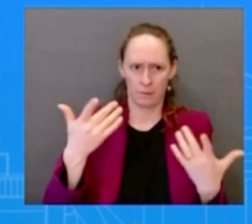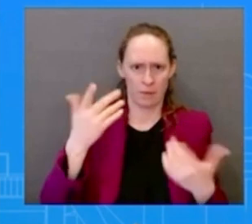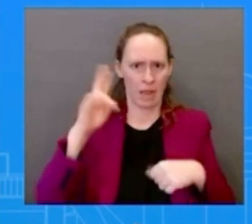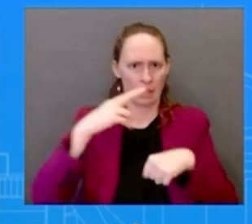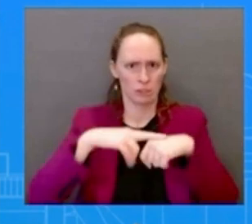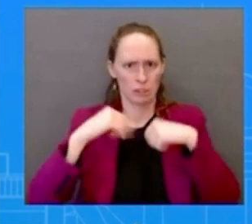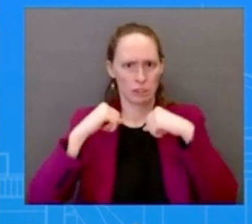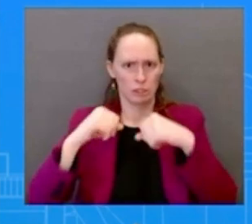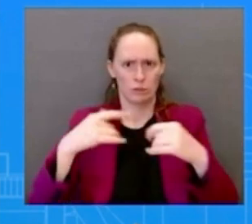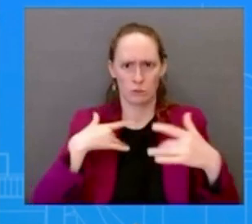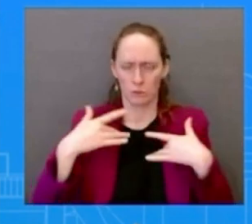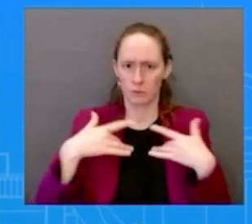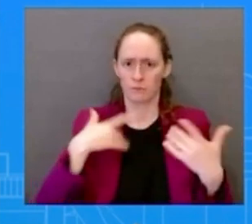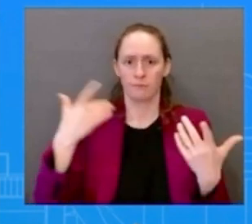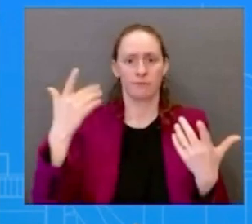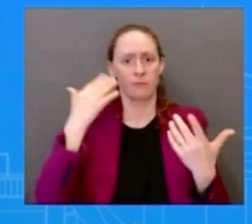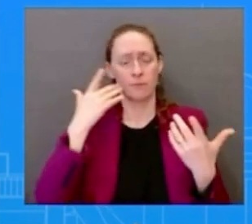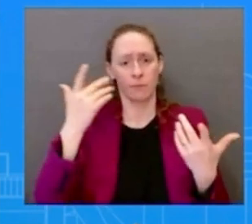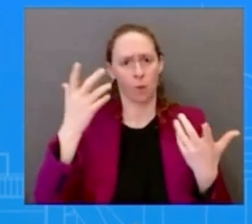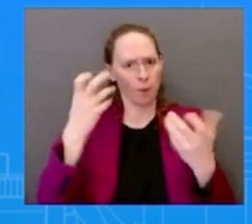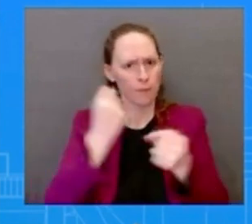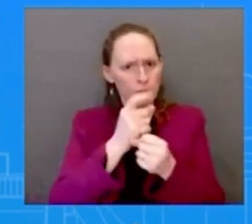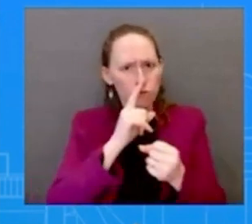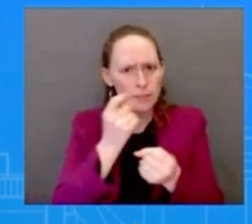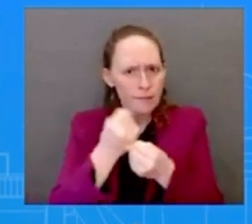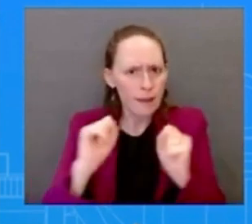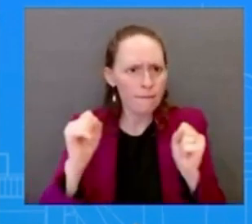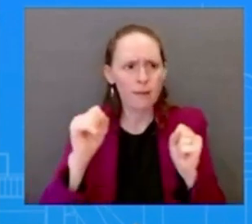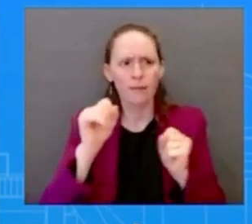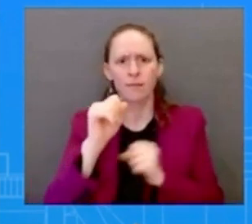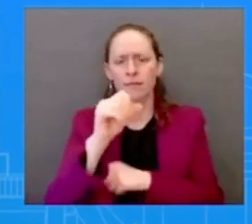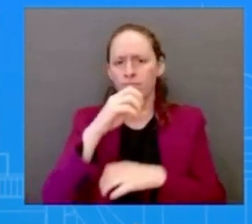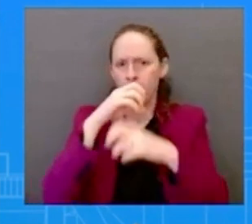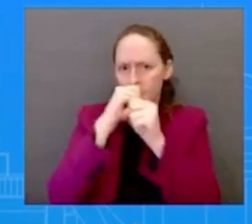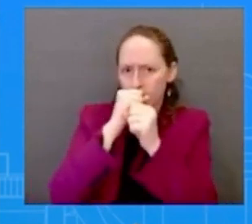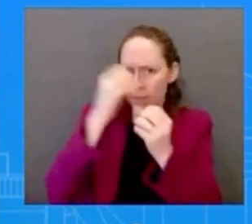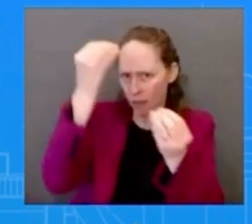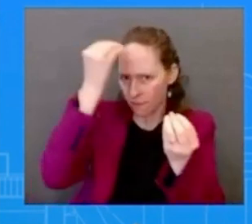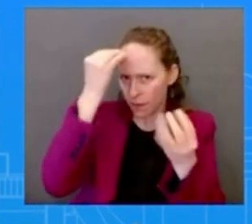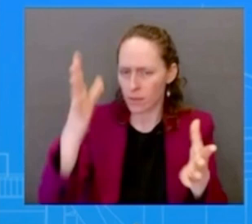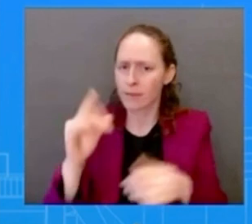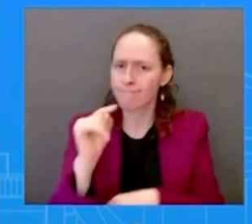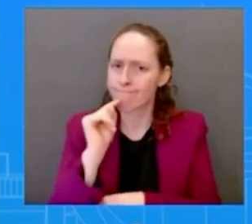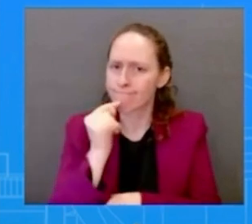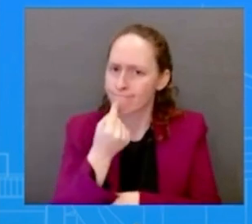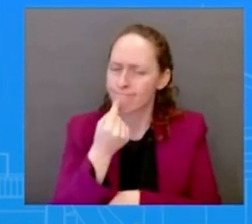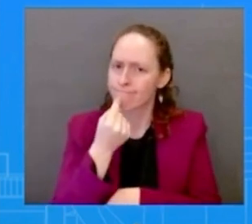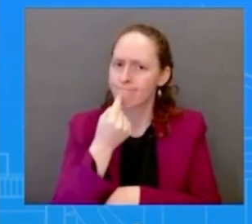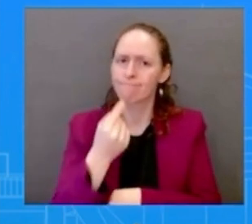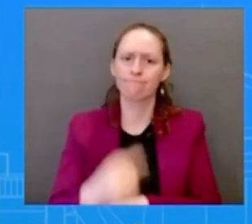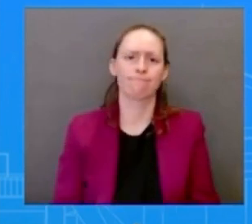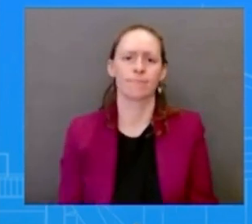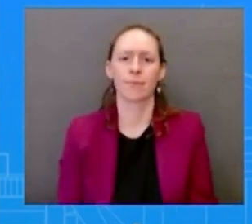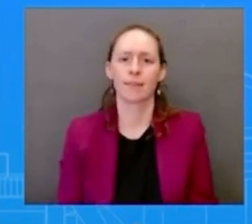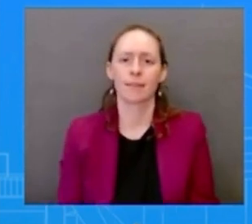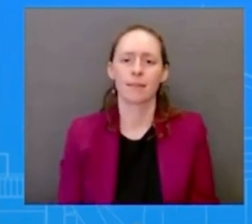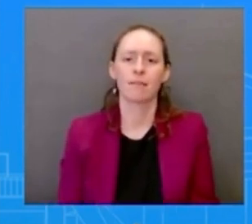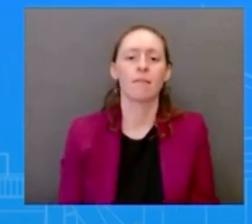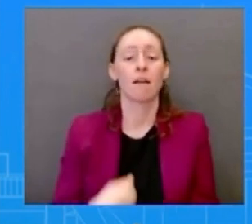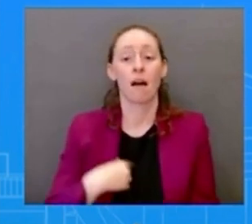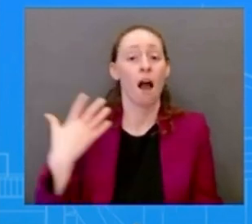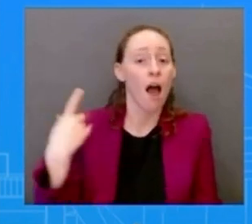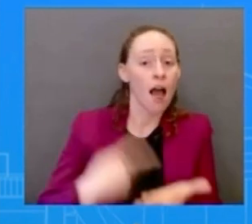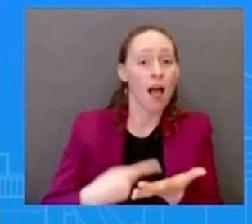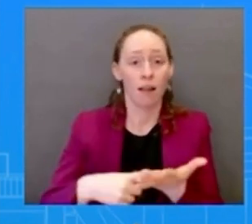very seriously the privacy of americans very seriously and so we're not going to get ahead of the review but certainly uh we again support this